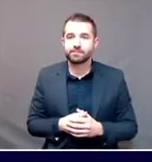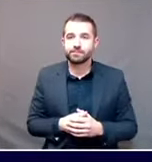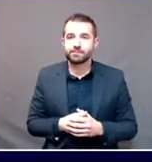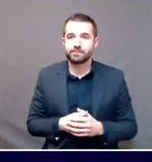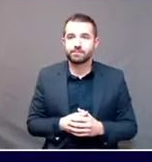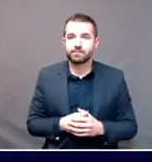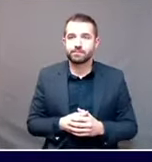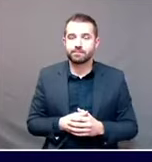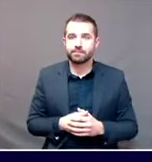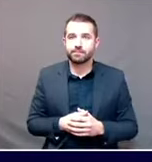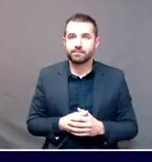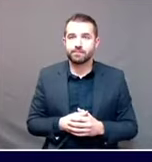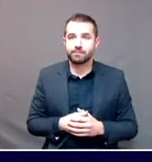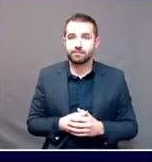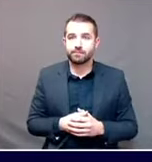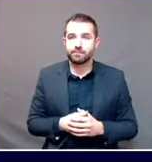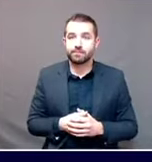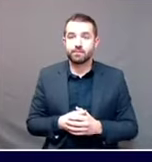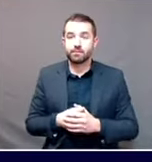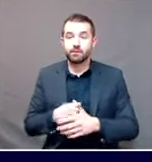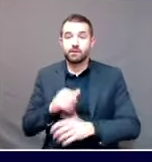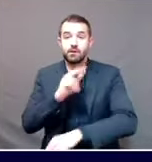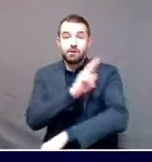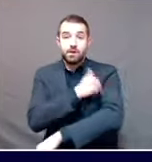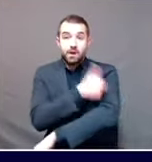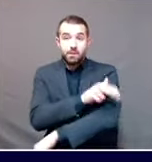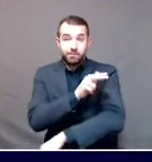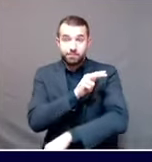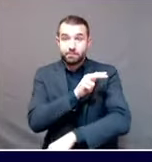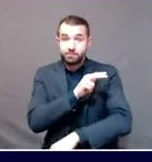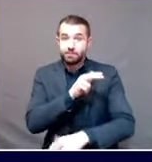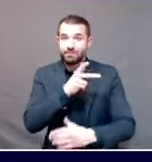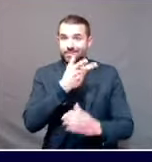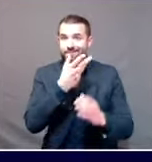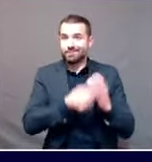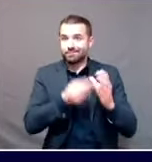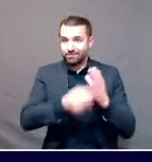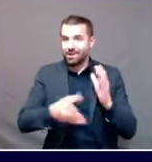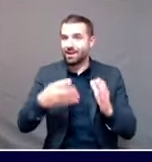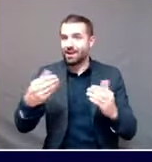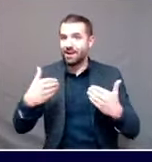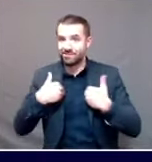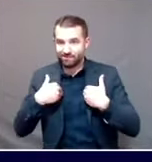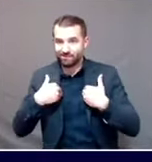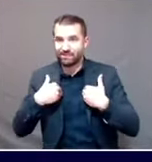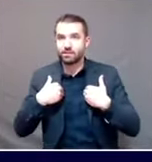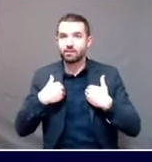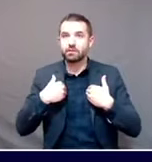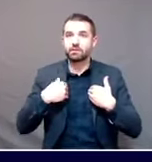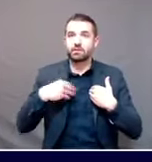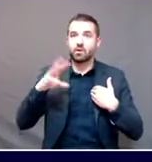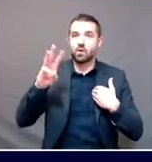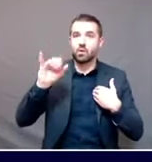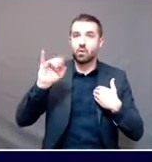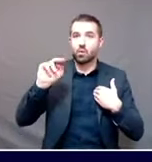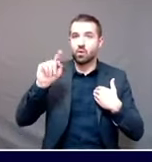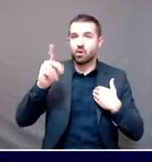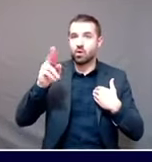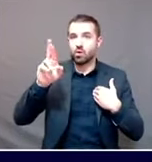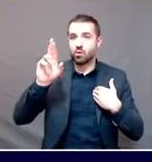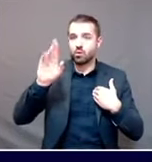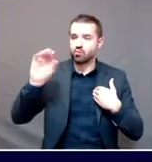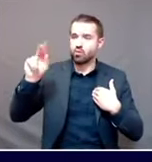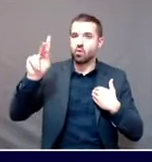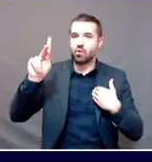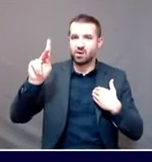Winterberry Heights and the Island Nursing Home. Okay. So at Winterberry, we are aware